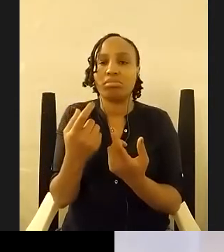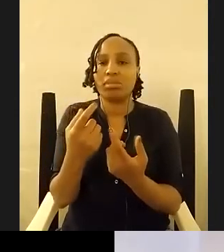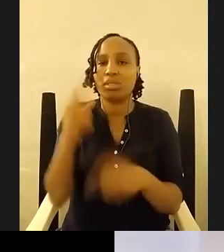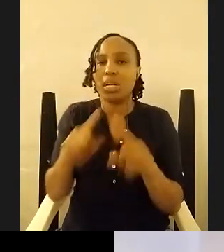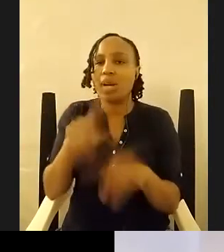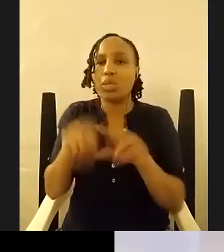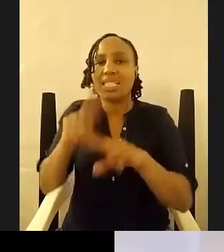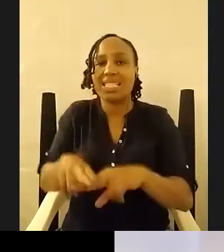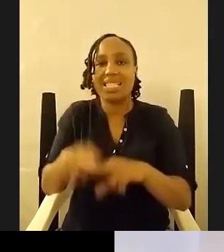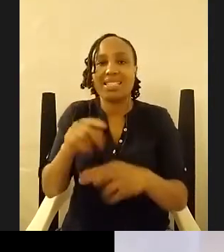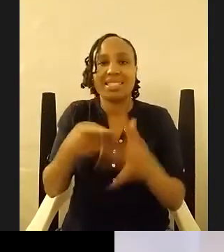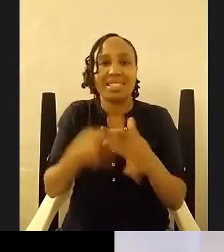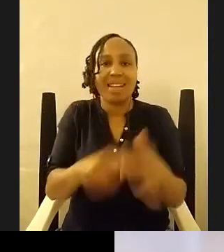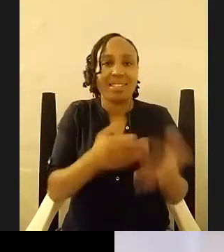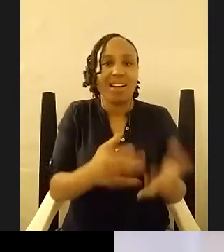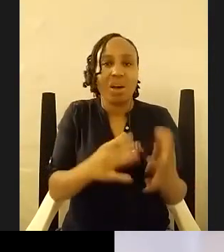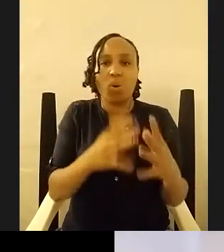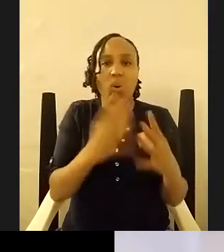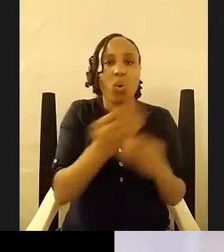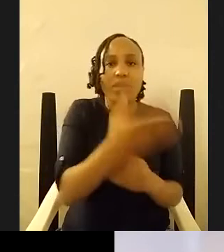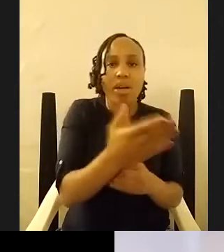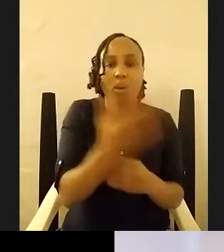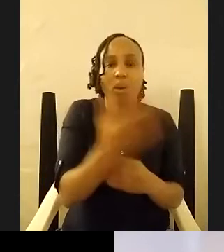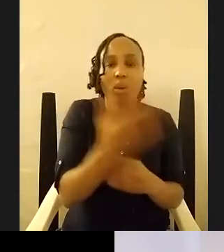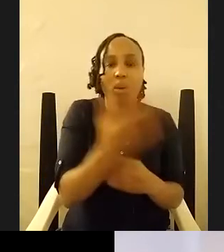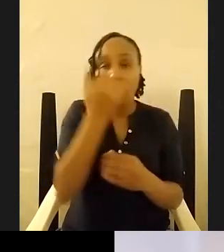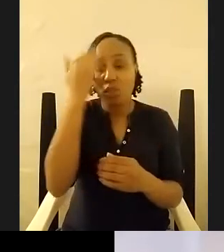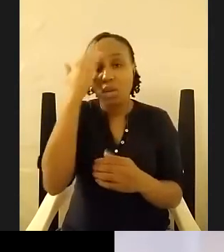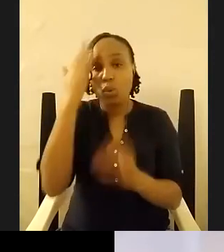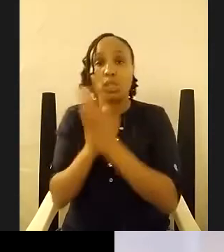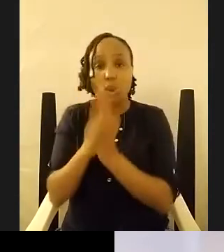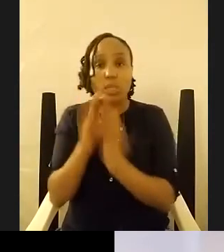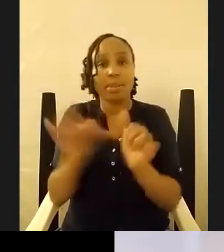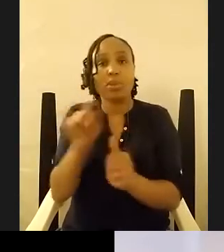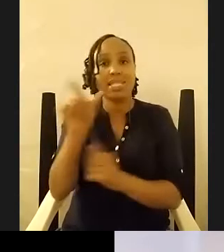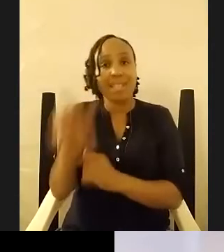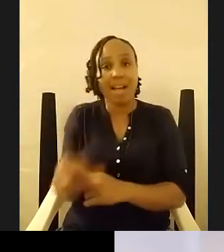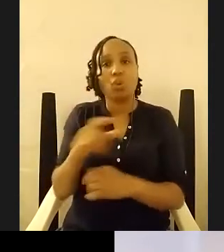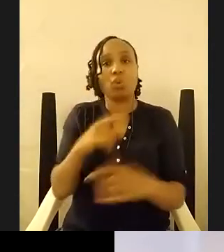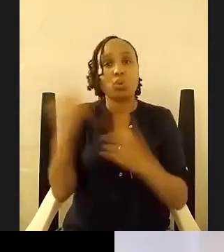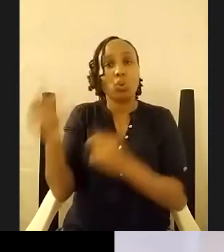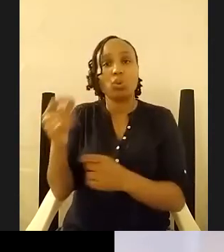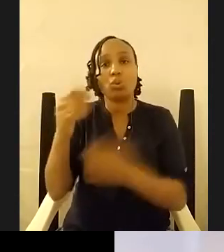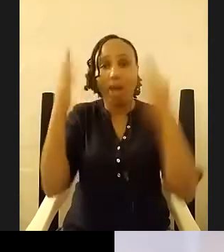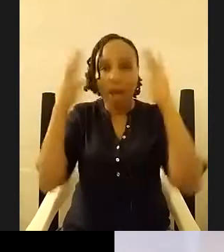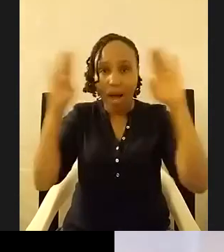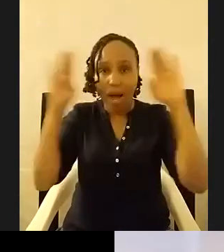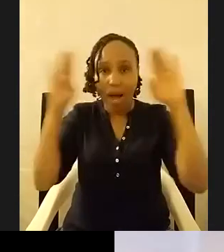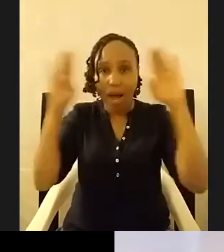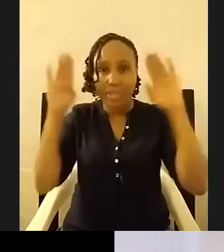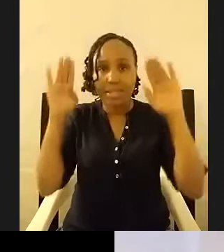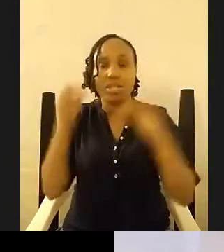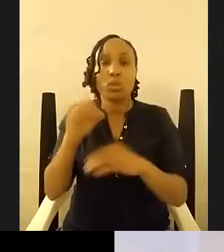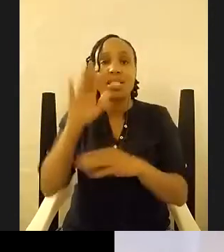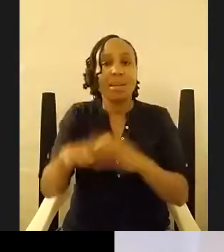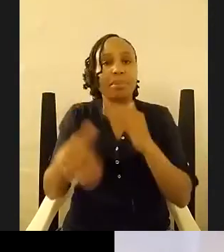there because i know the story is it's about this guy who's going to wind up wearing a hat but the steps he's taken do those lead